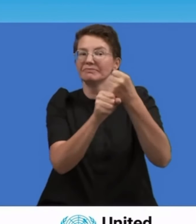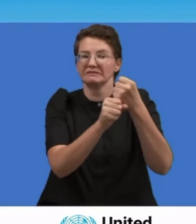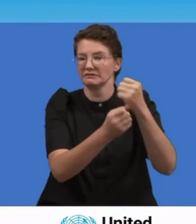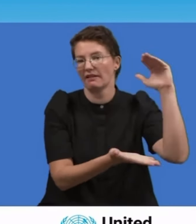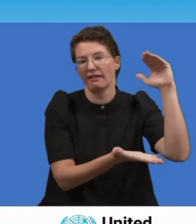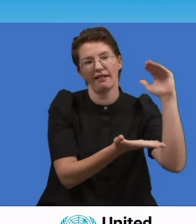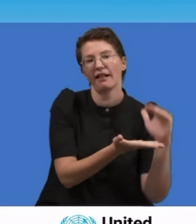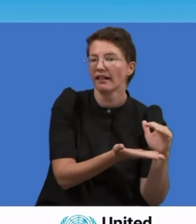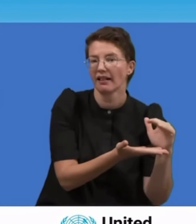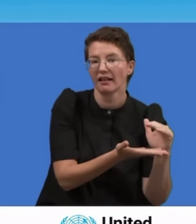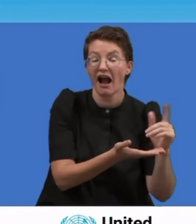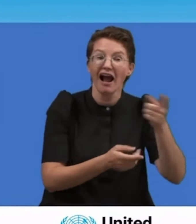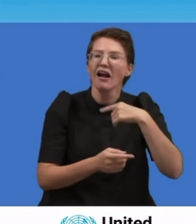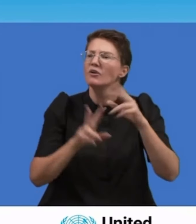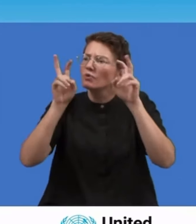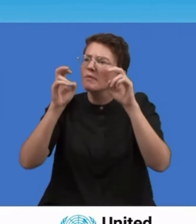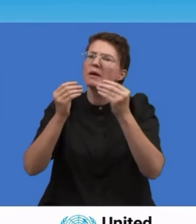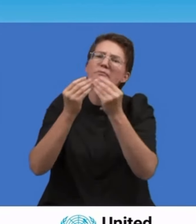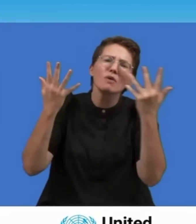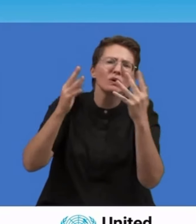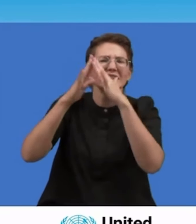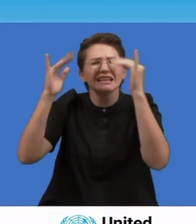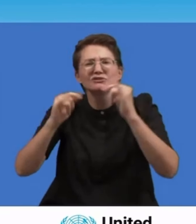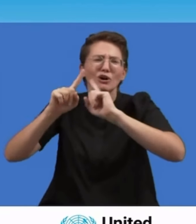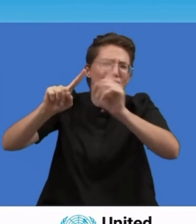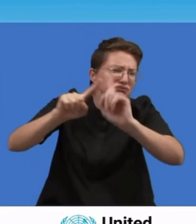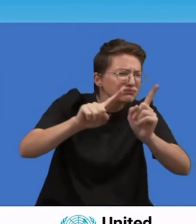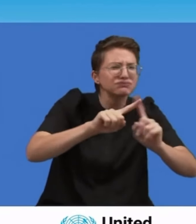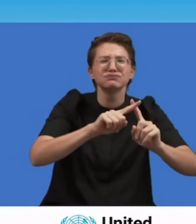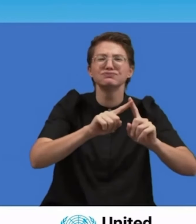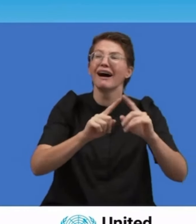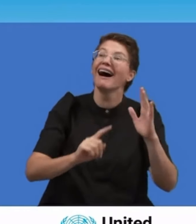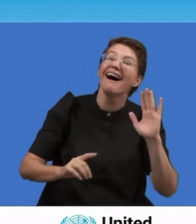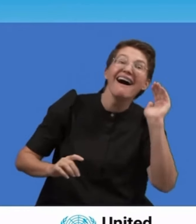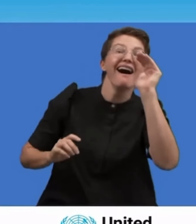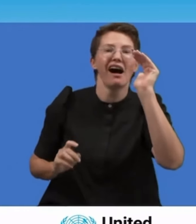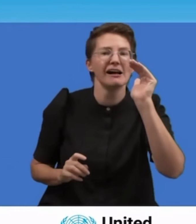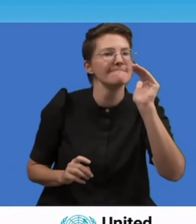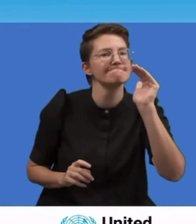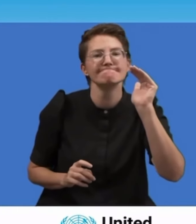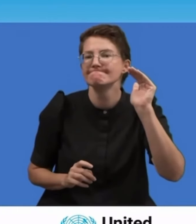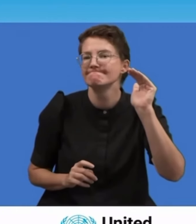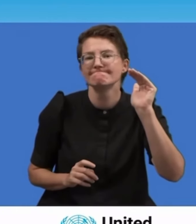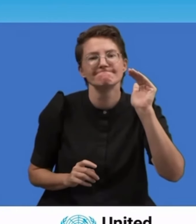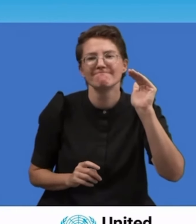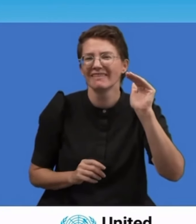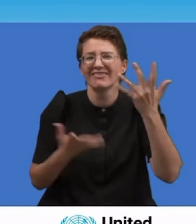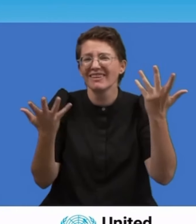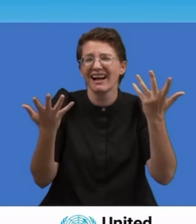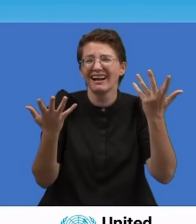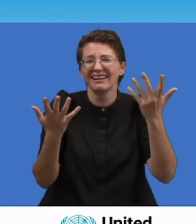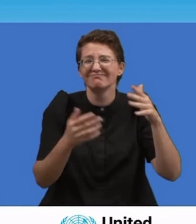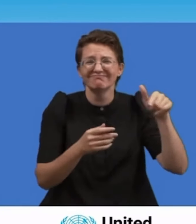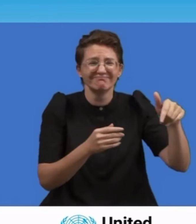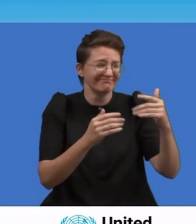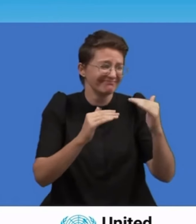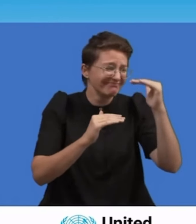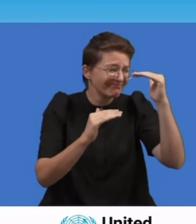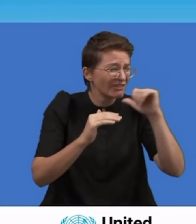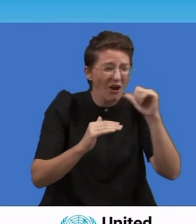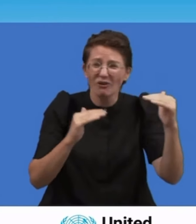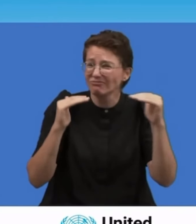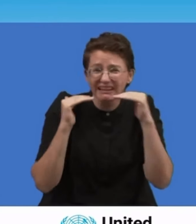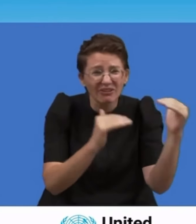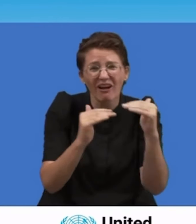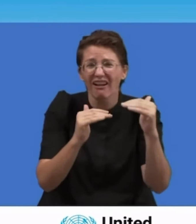Only then can we achieve a fair and inclusive system of governance. History will judge us, not by our